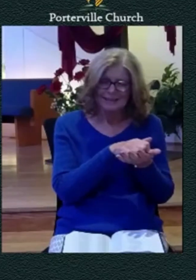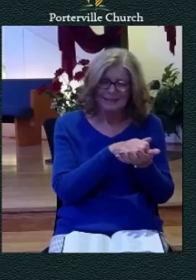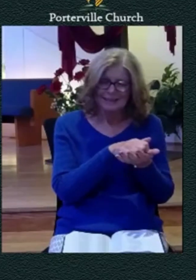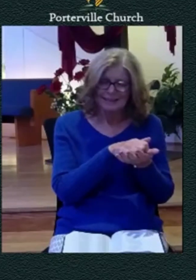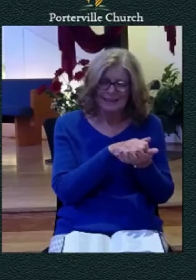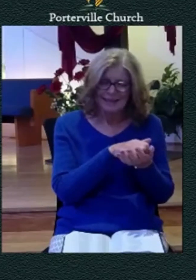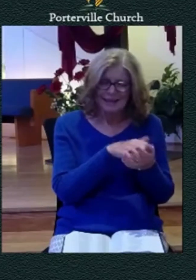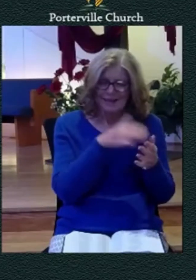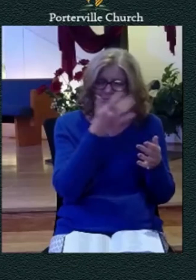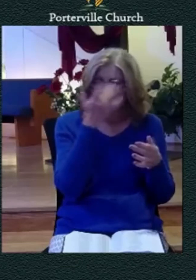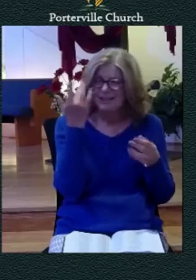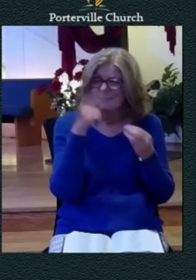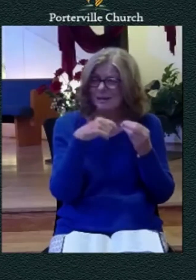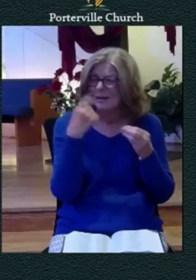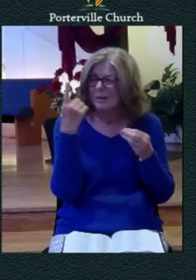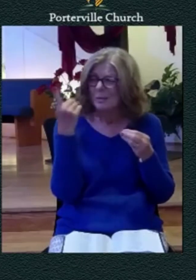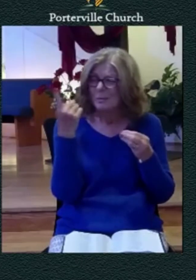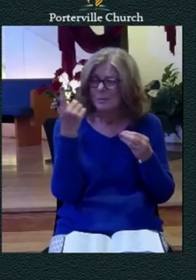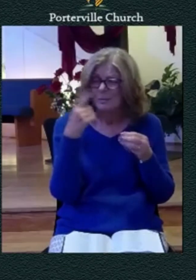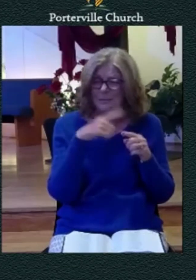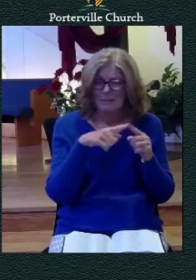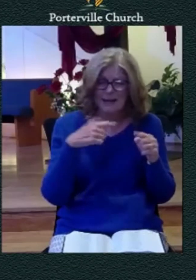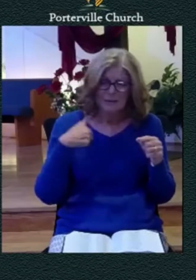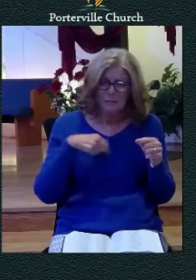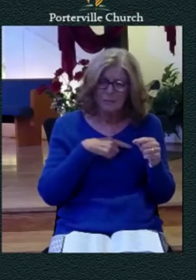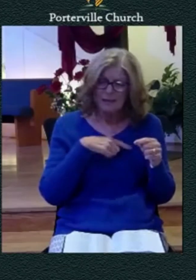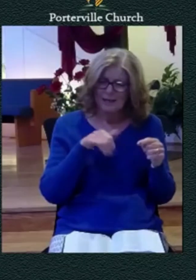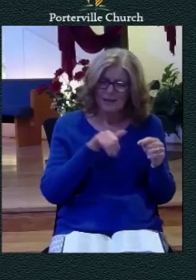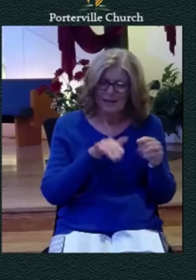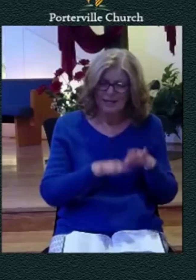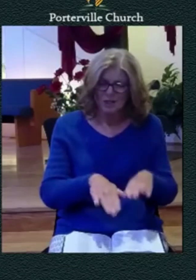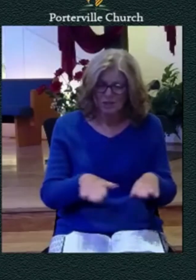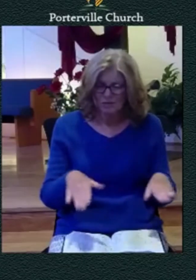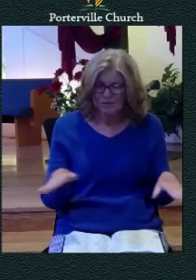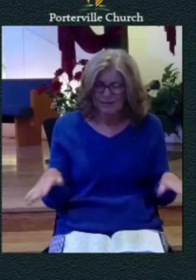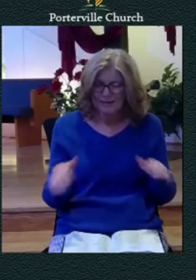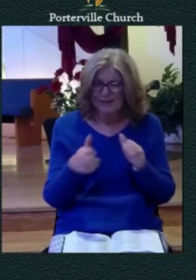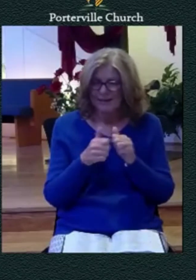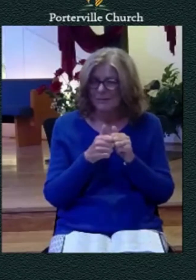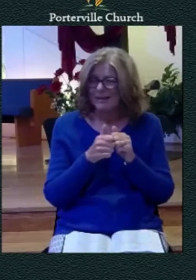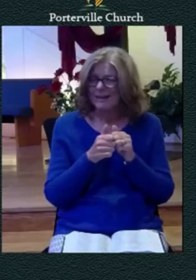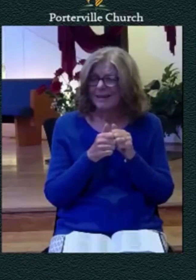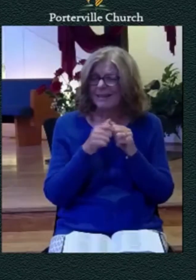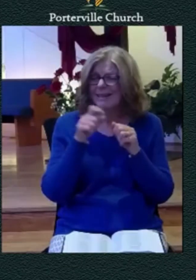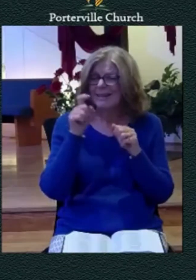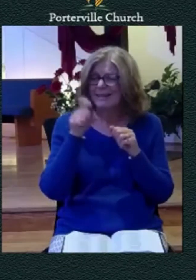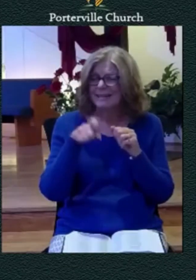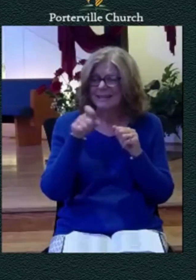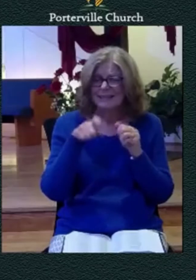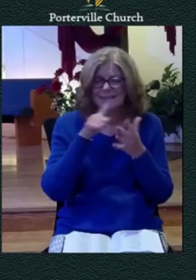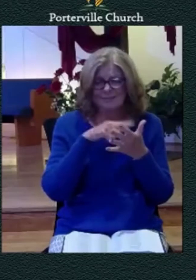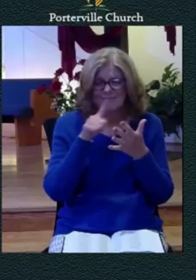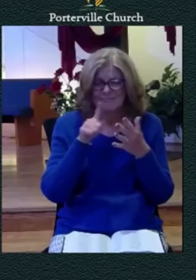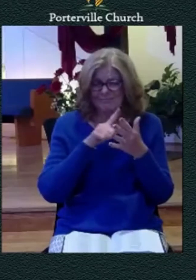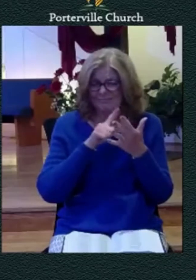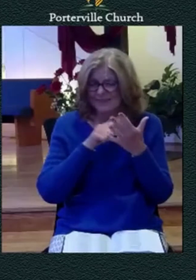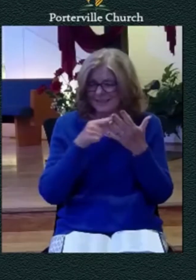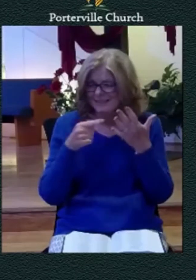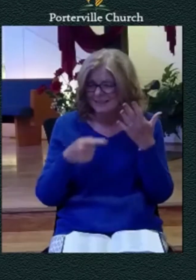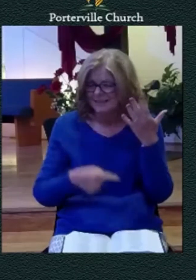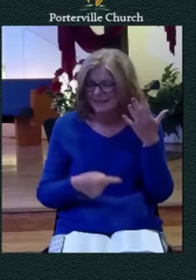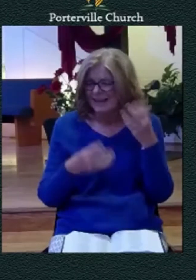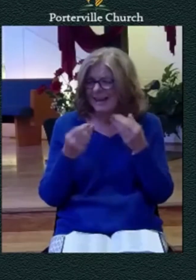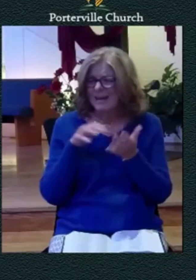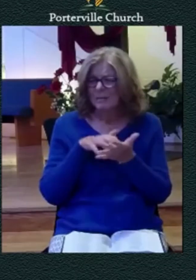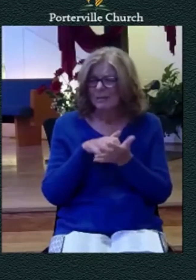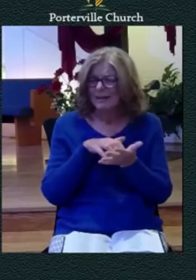as little children with our needs and our weakness we appeal to you